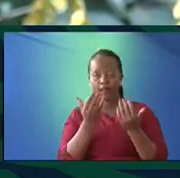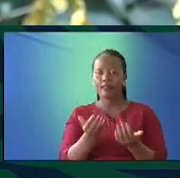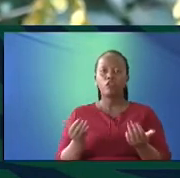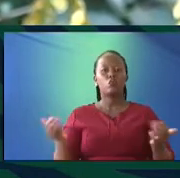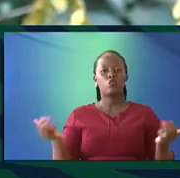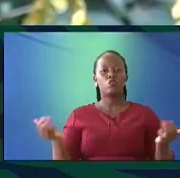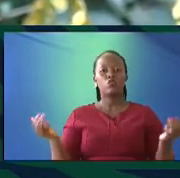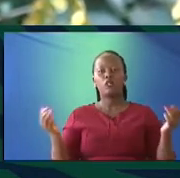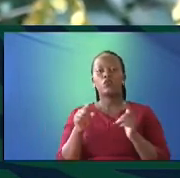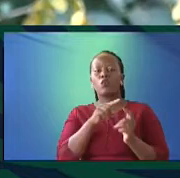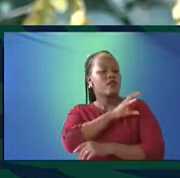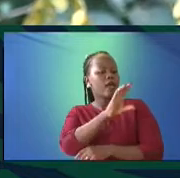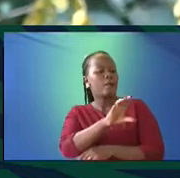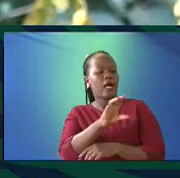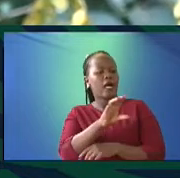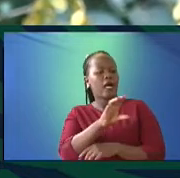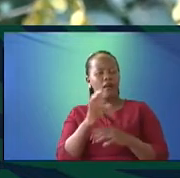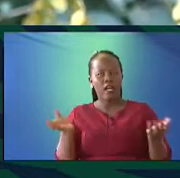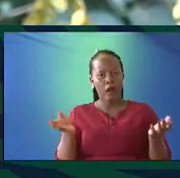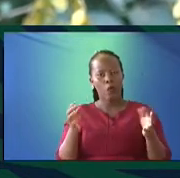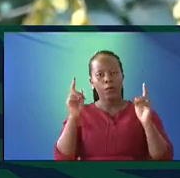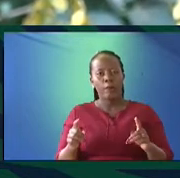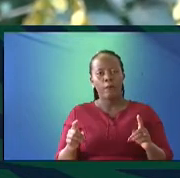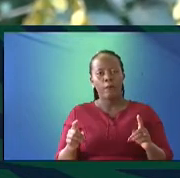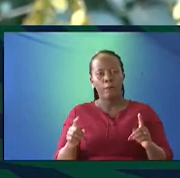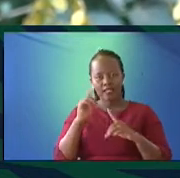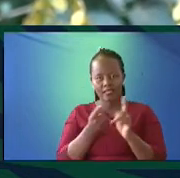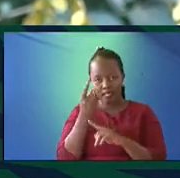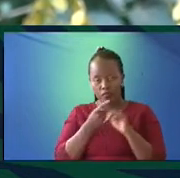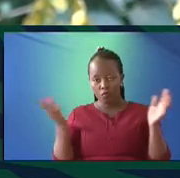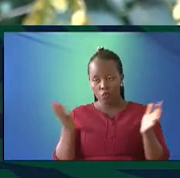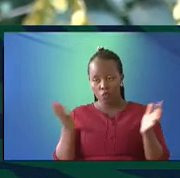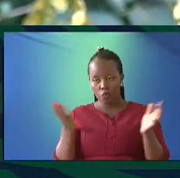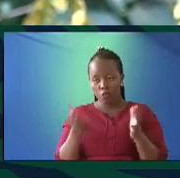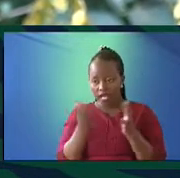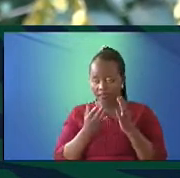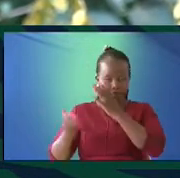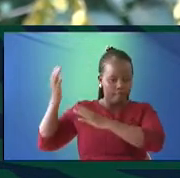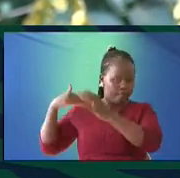And how do we empower them? I think it has to start right from the roots.